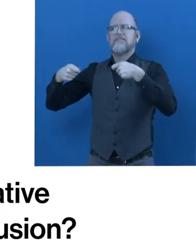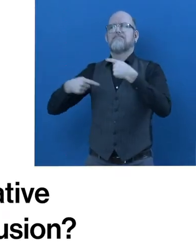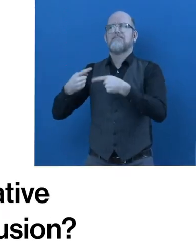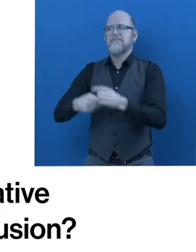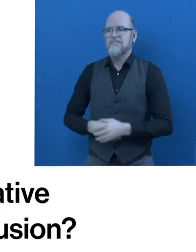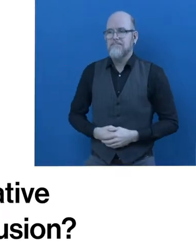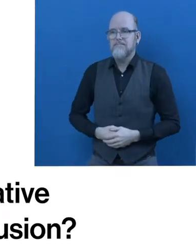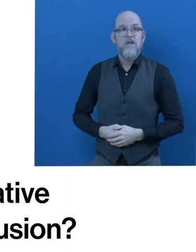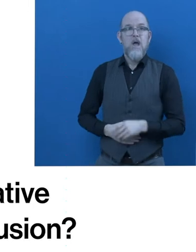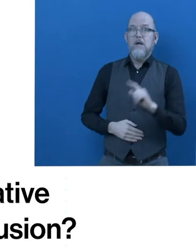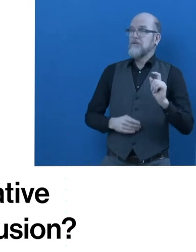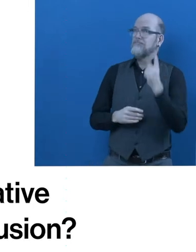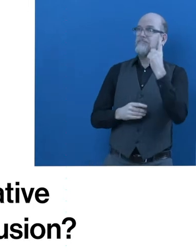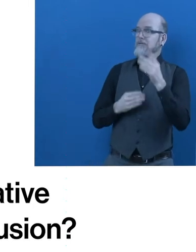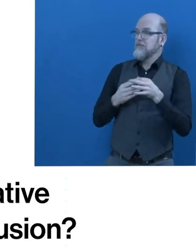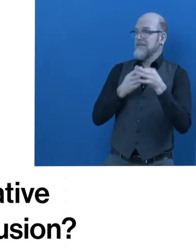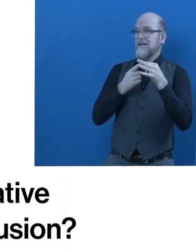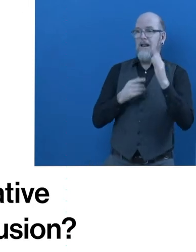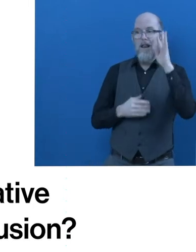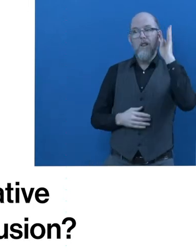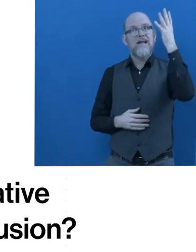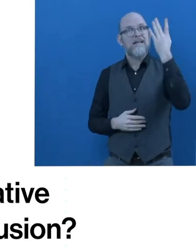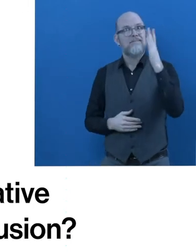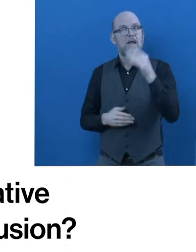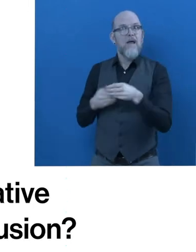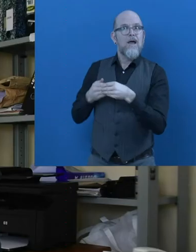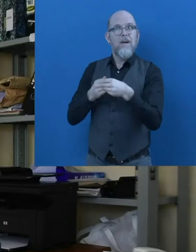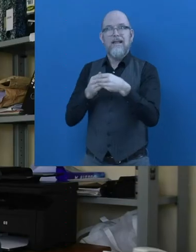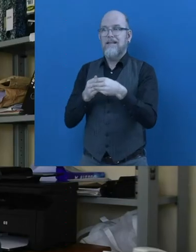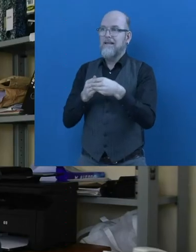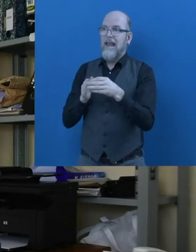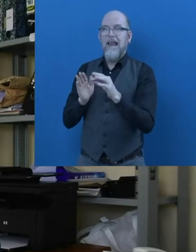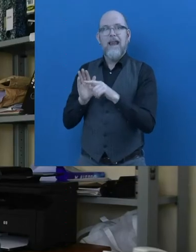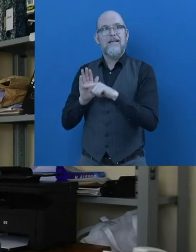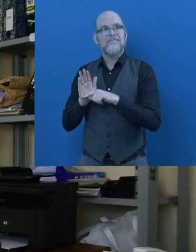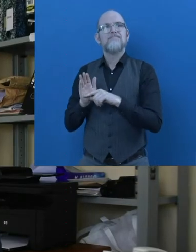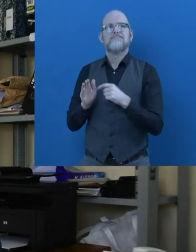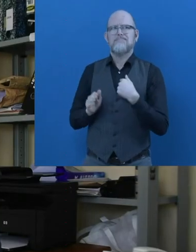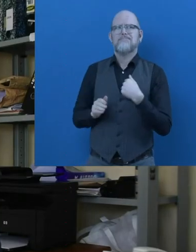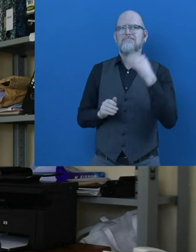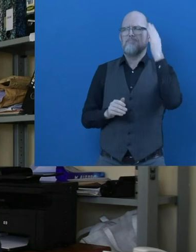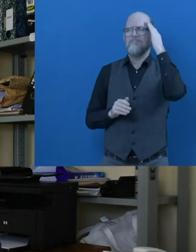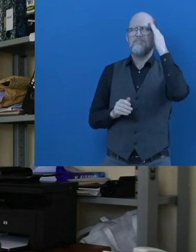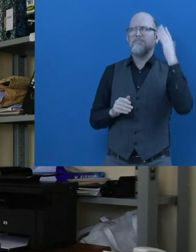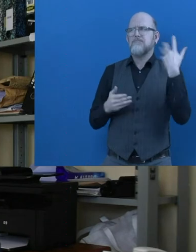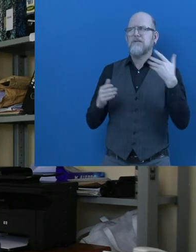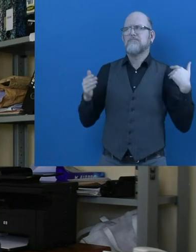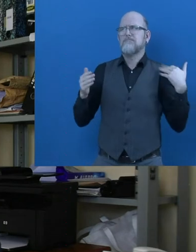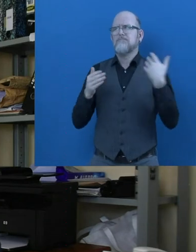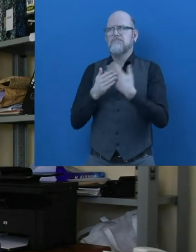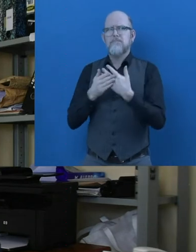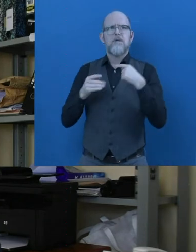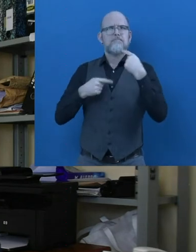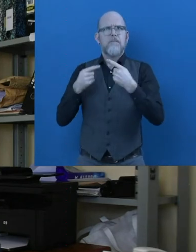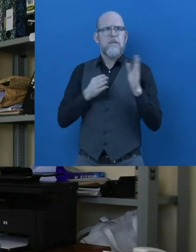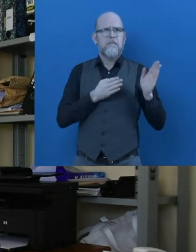is unique and innovative about Guideline for Inclusion? As far as I know, the preparation of